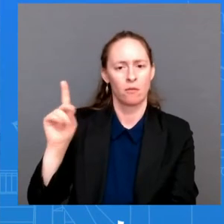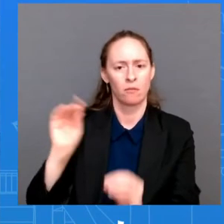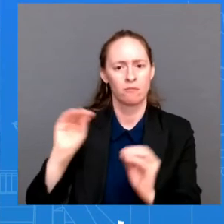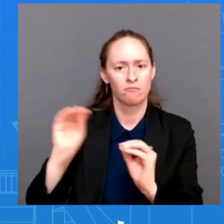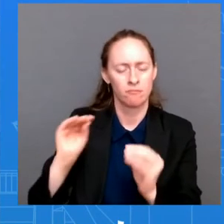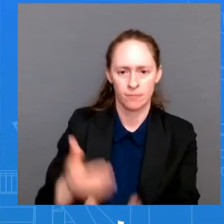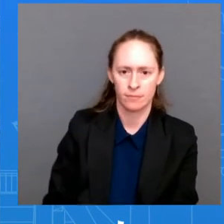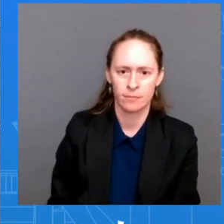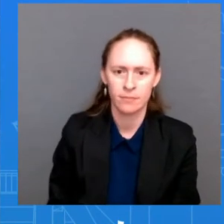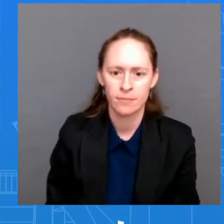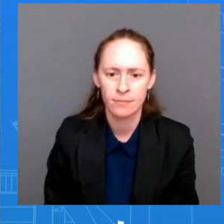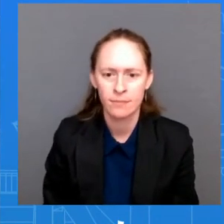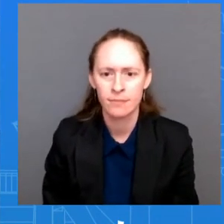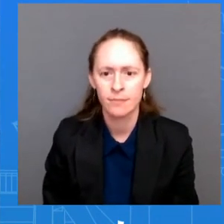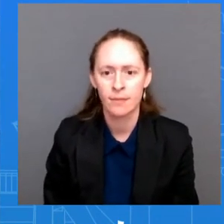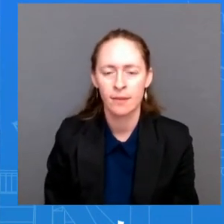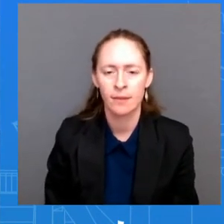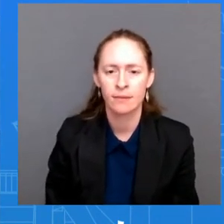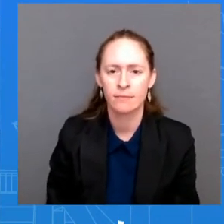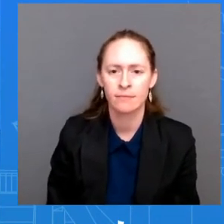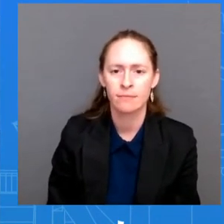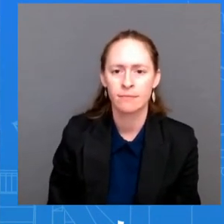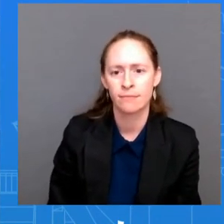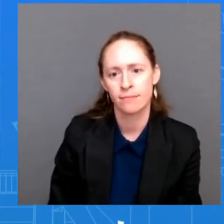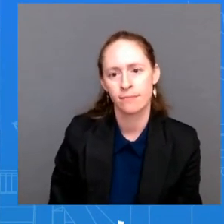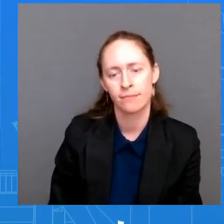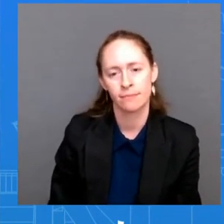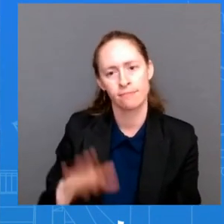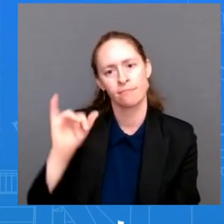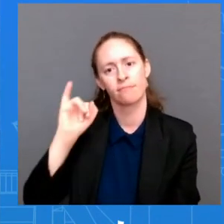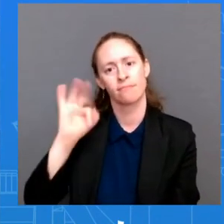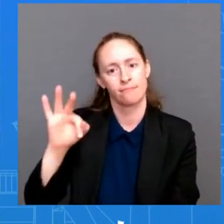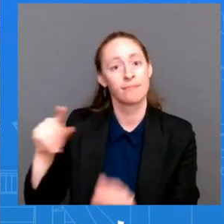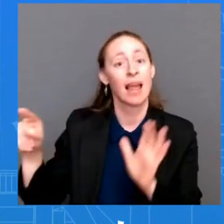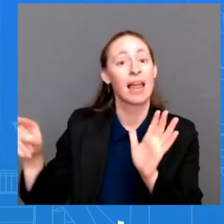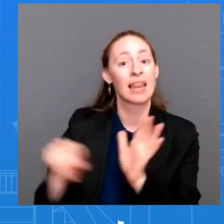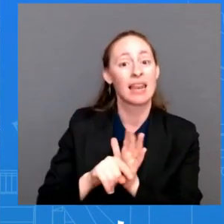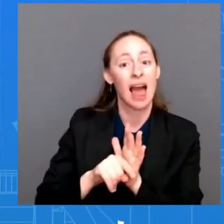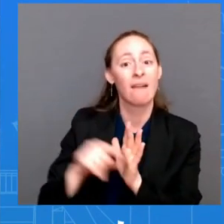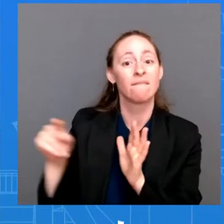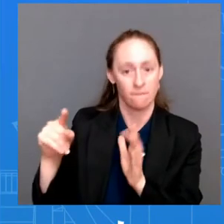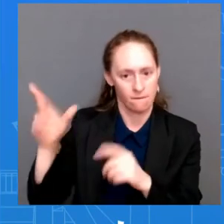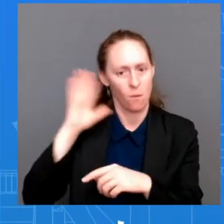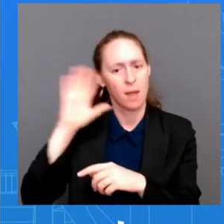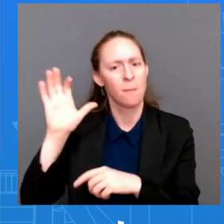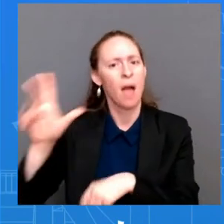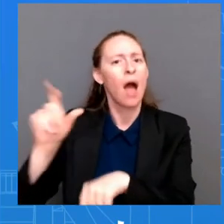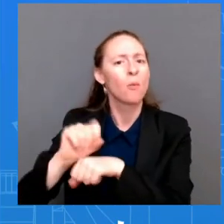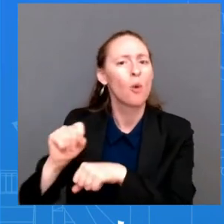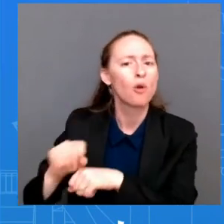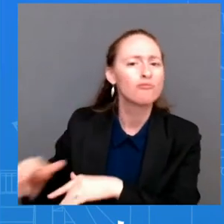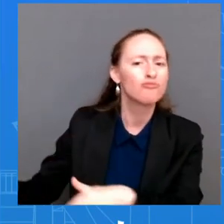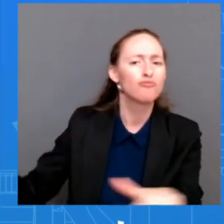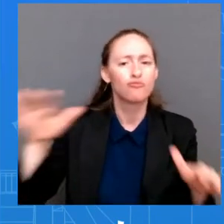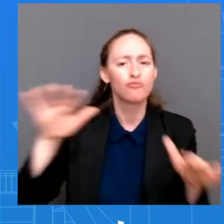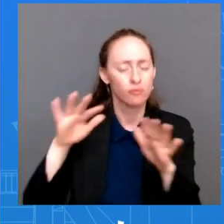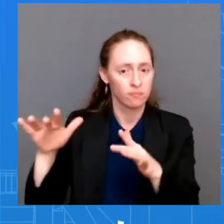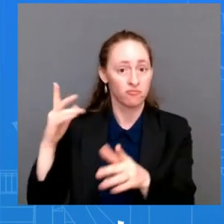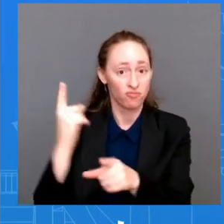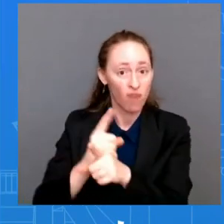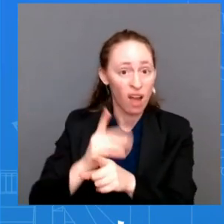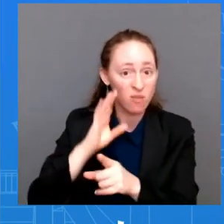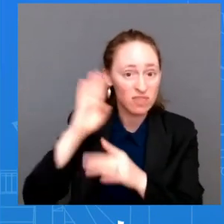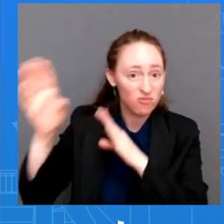tests negative then he will both be cleared to return to work in the oval office and travel wherever so we're going to do the i just mentioned the